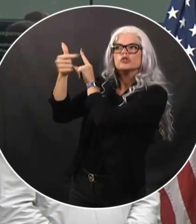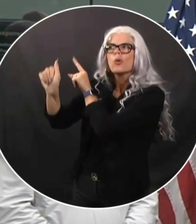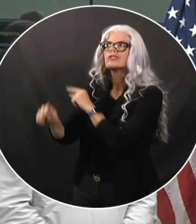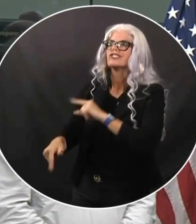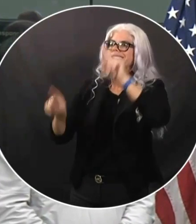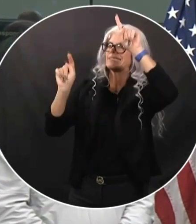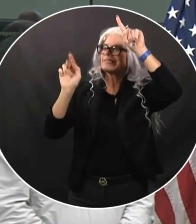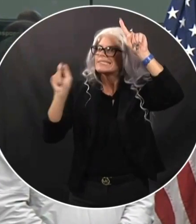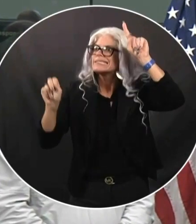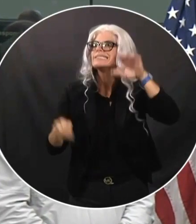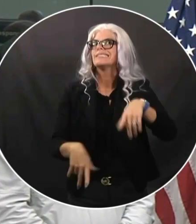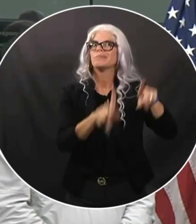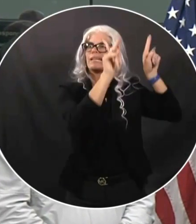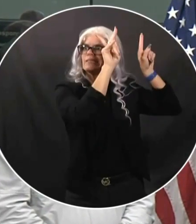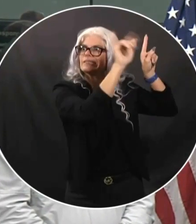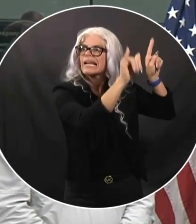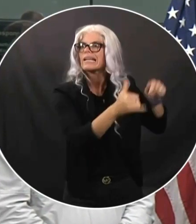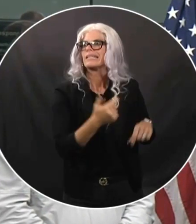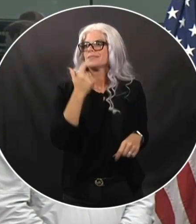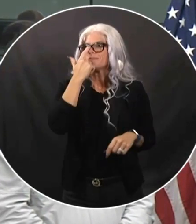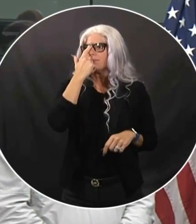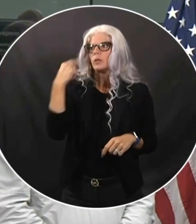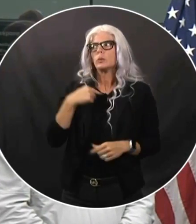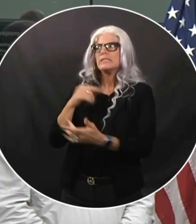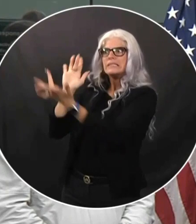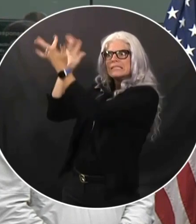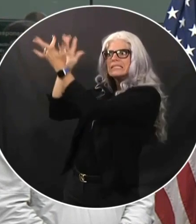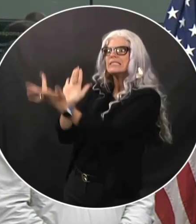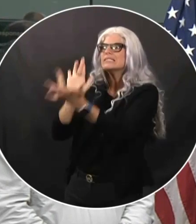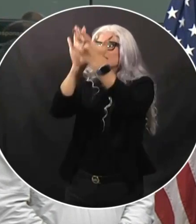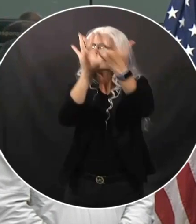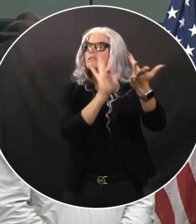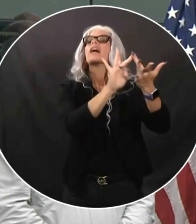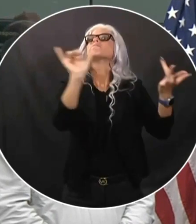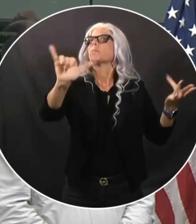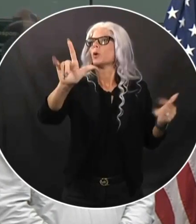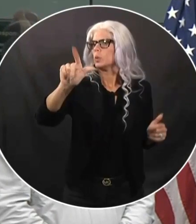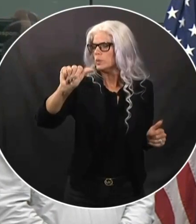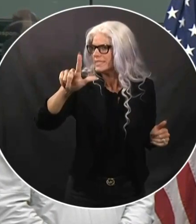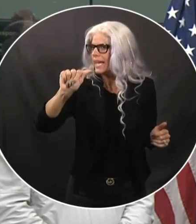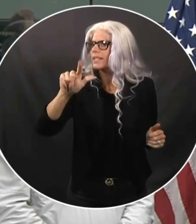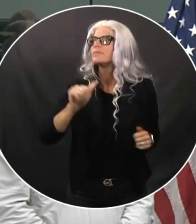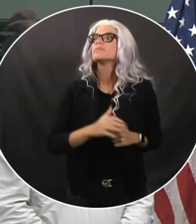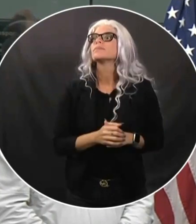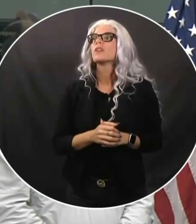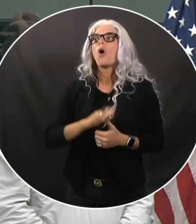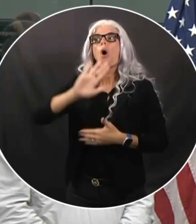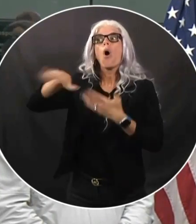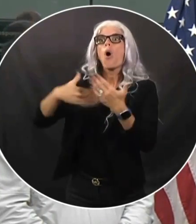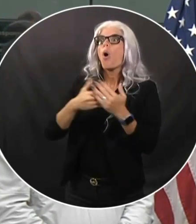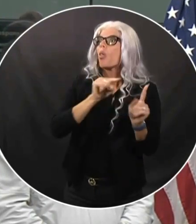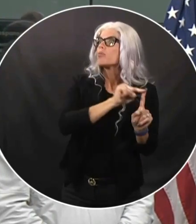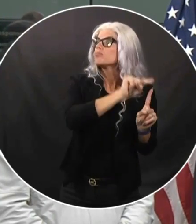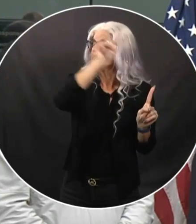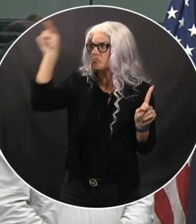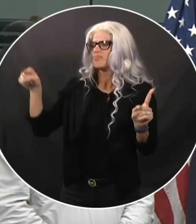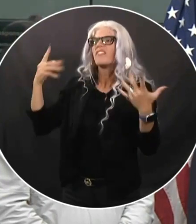let's see, Louisiana, have all responded with